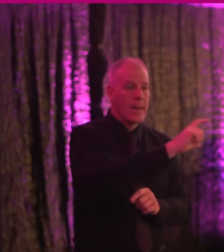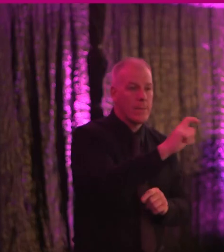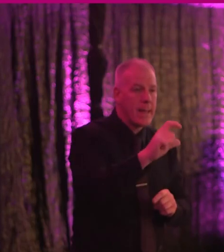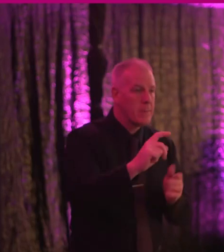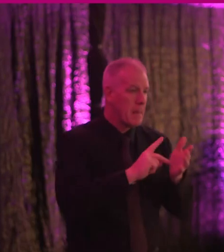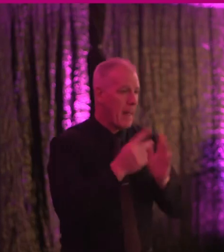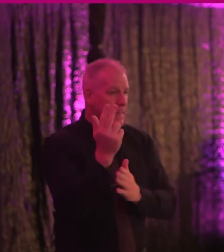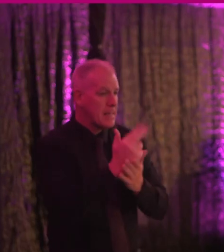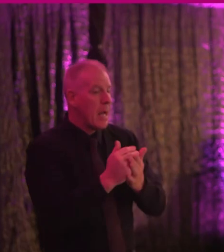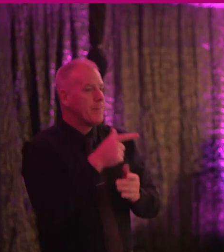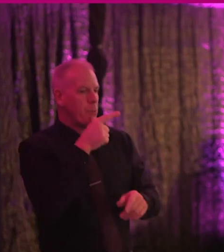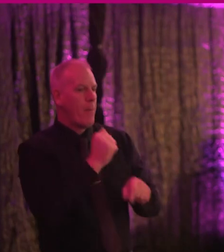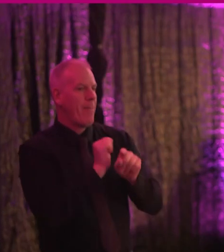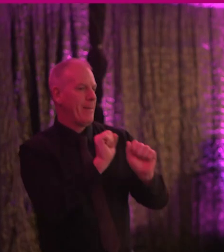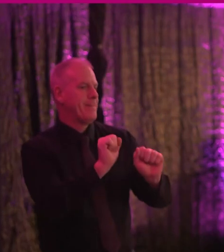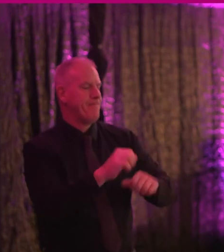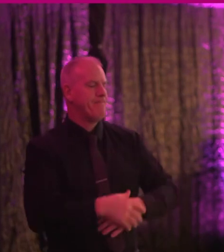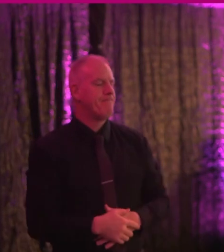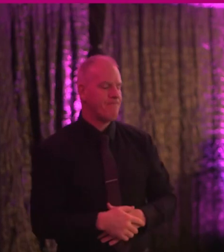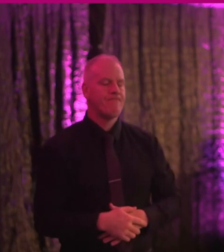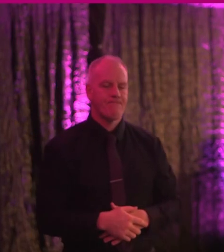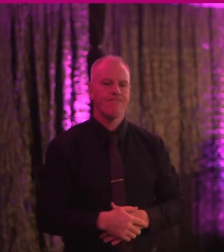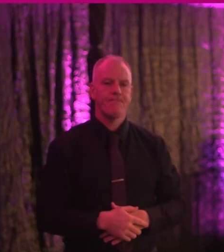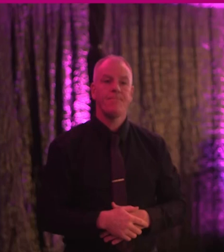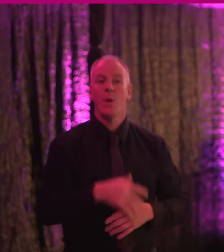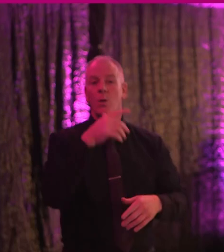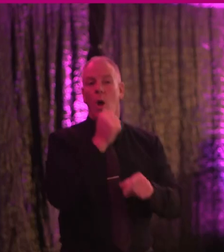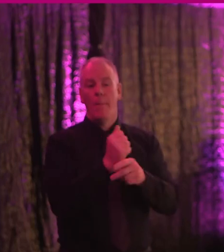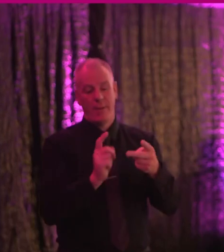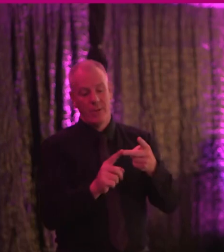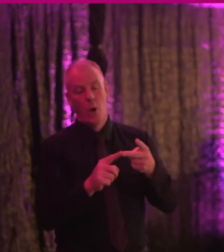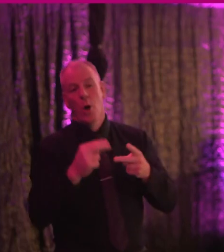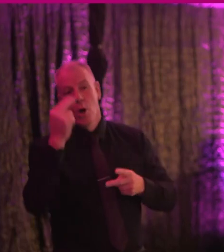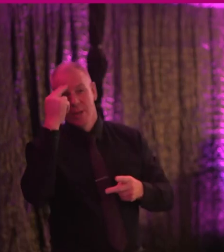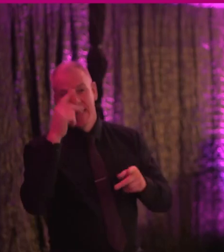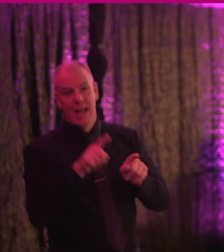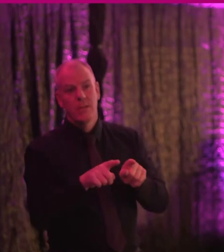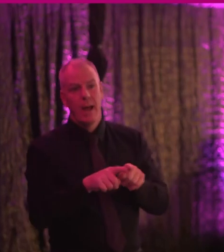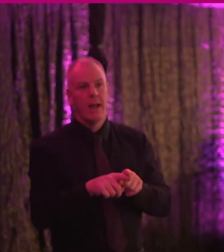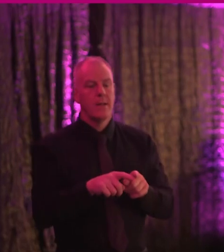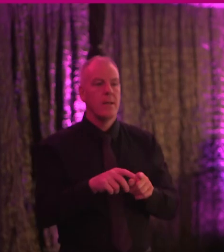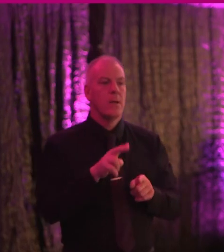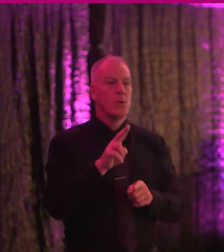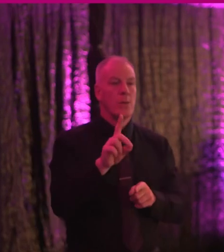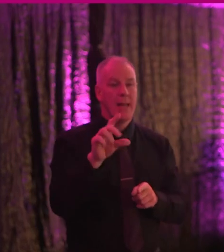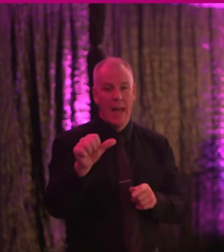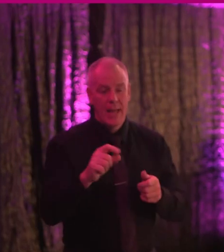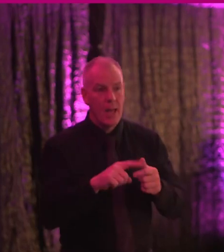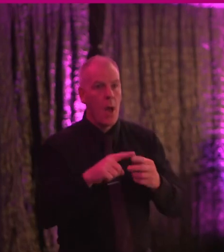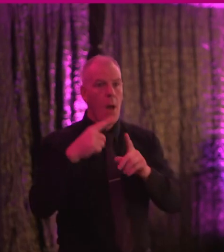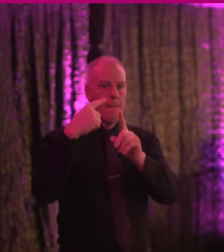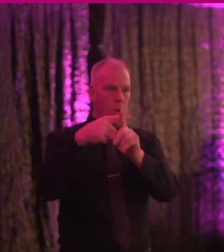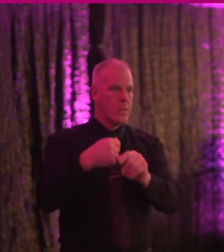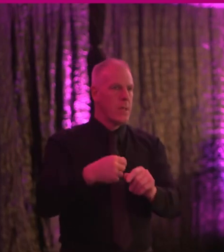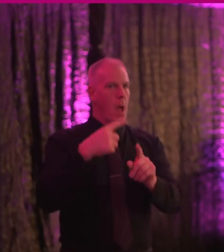and design when I talk about that. And I also talk about understanding UDA and plus and plus